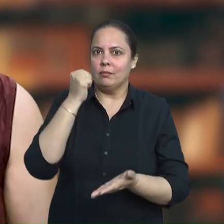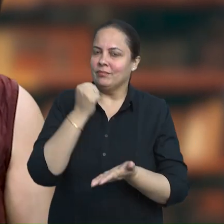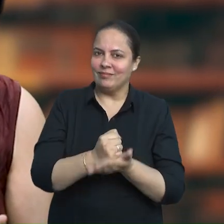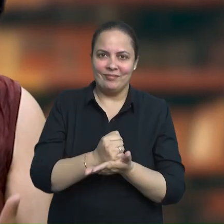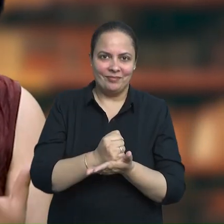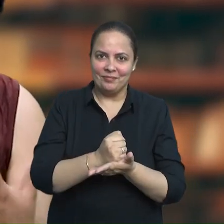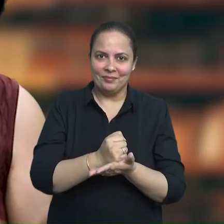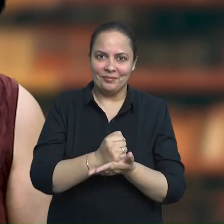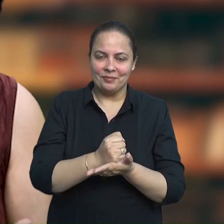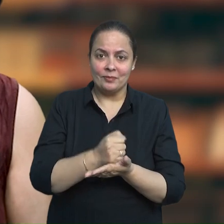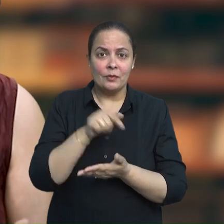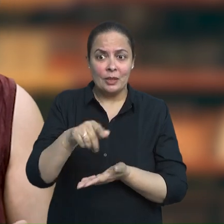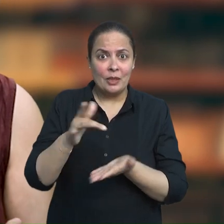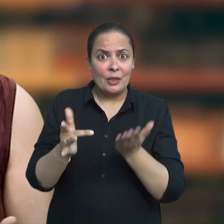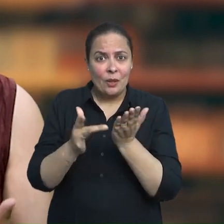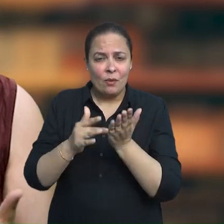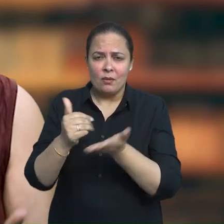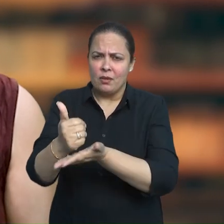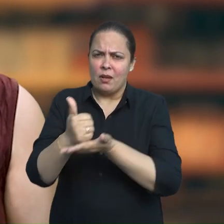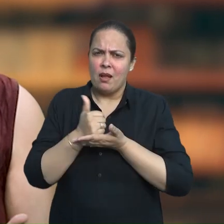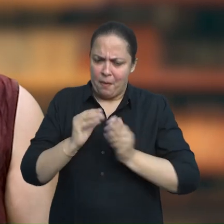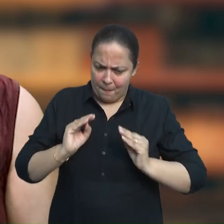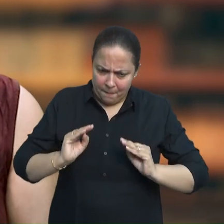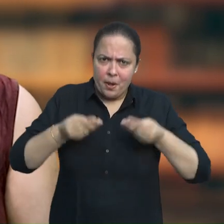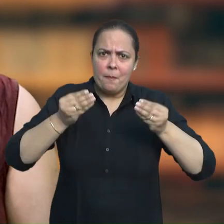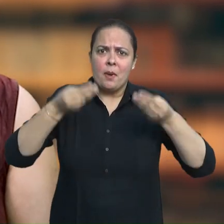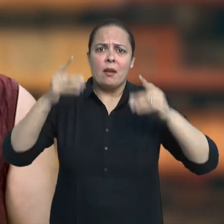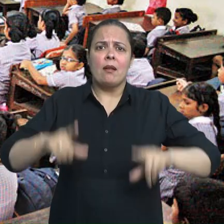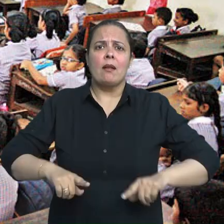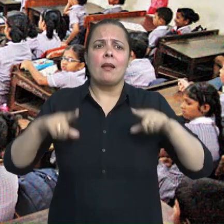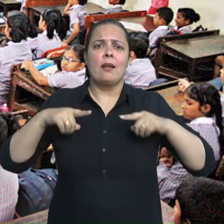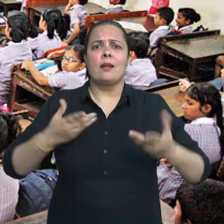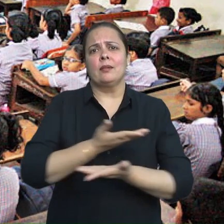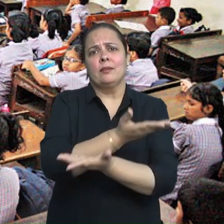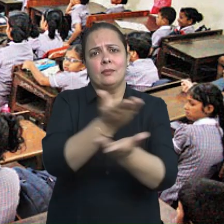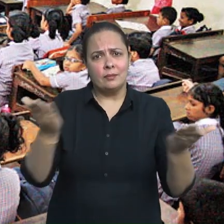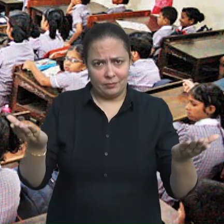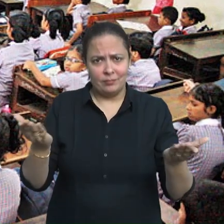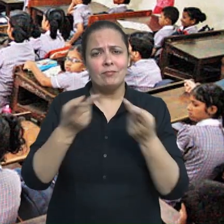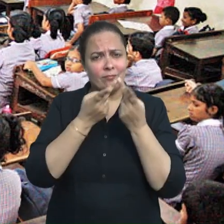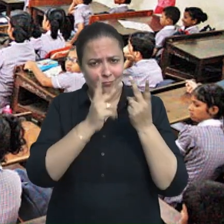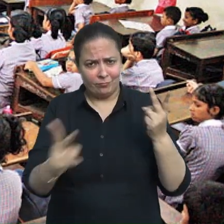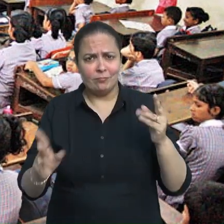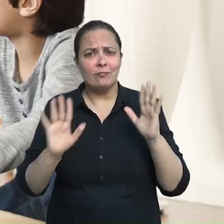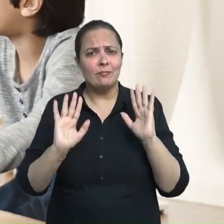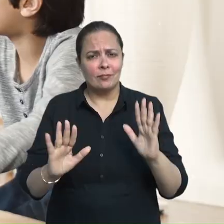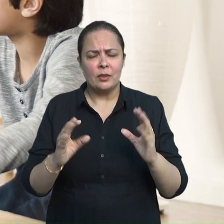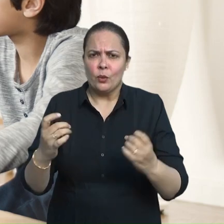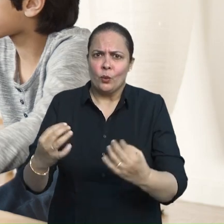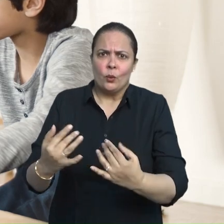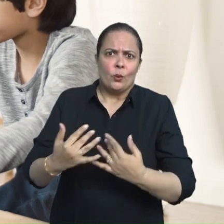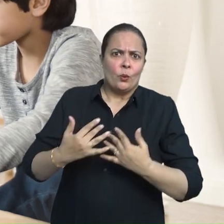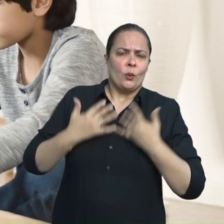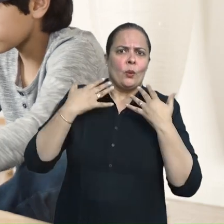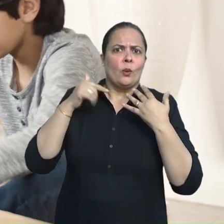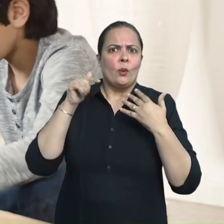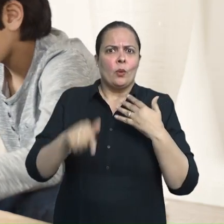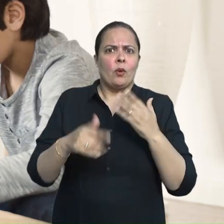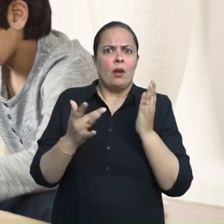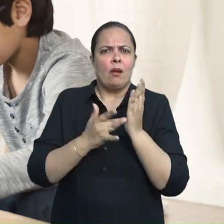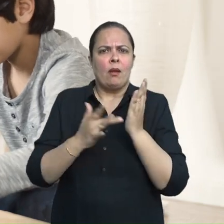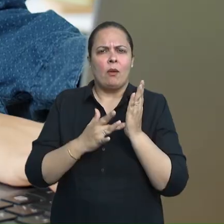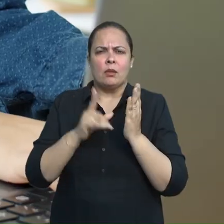It has enhanced our lives for the better in many ways. Its impact on our lives has been so profound,